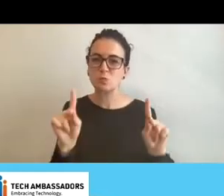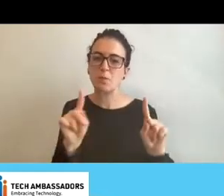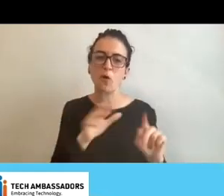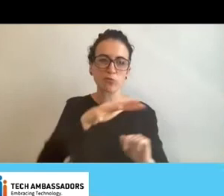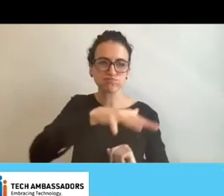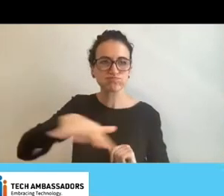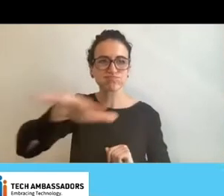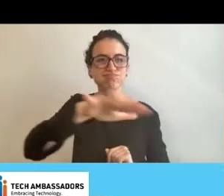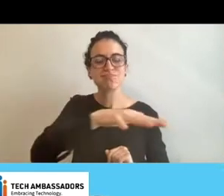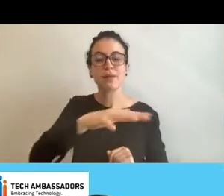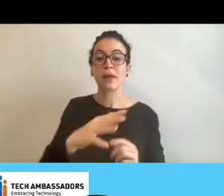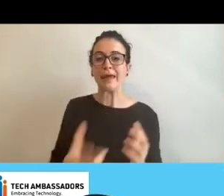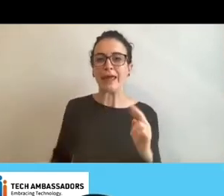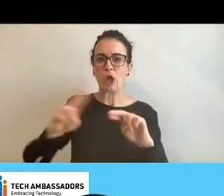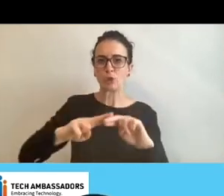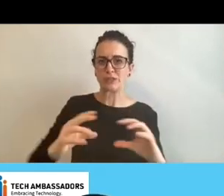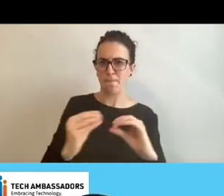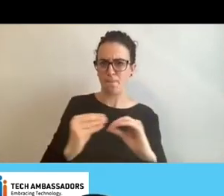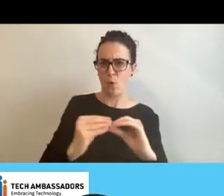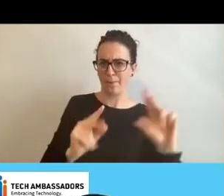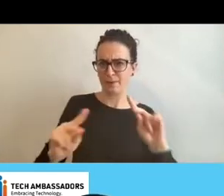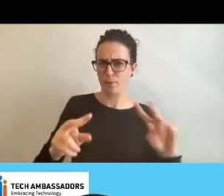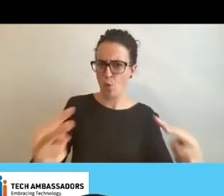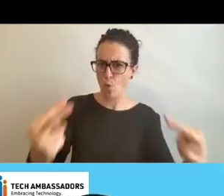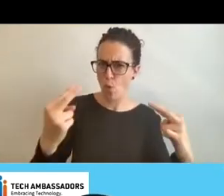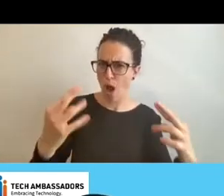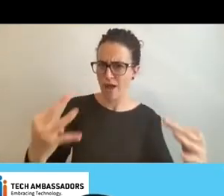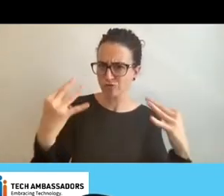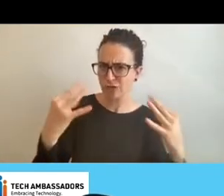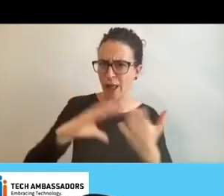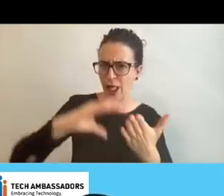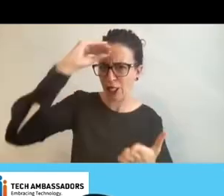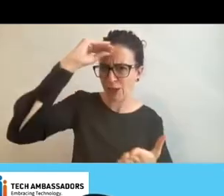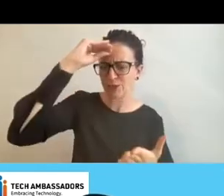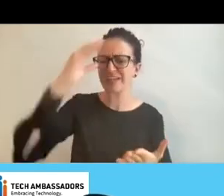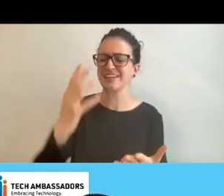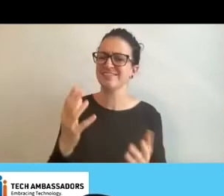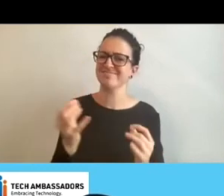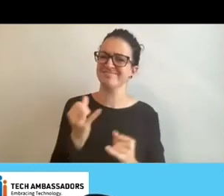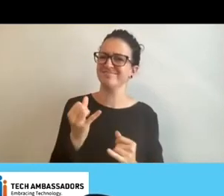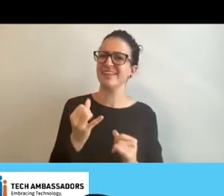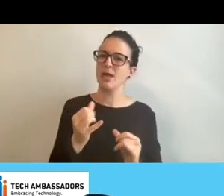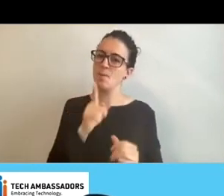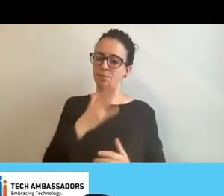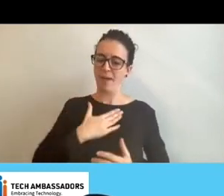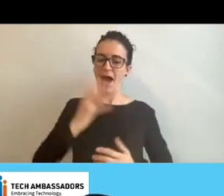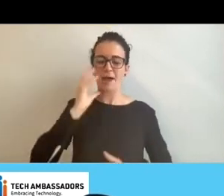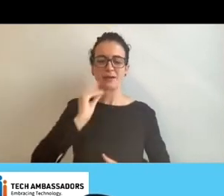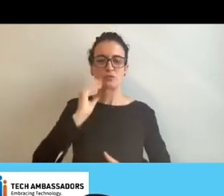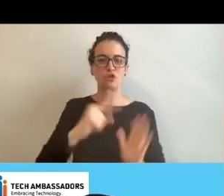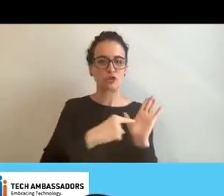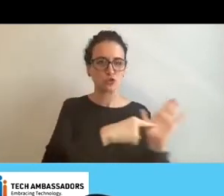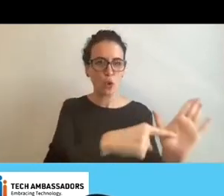with the technology. And to show people how technology